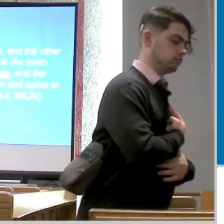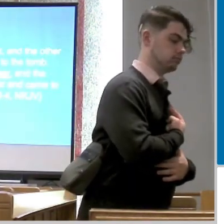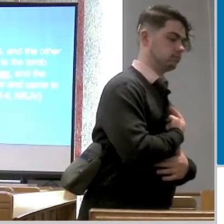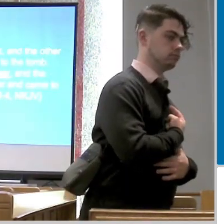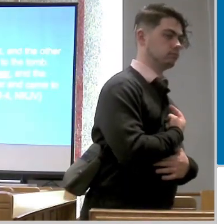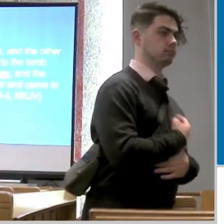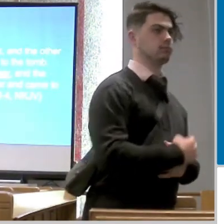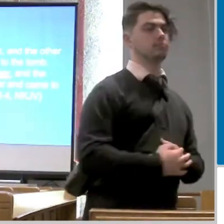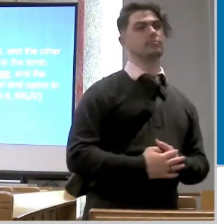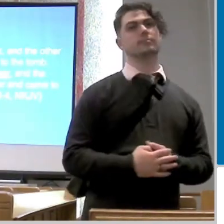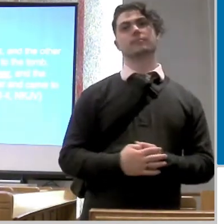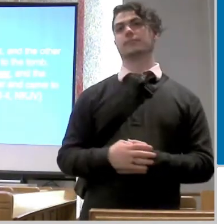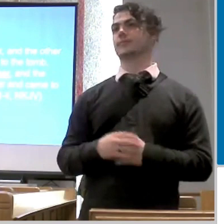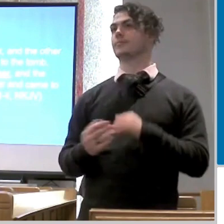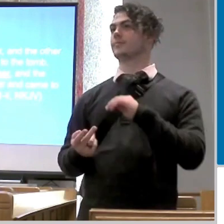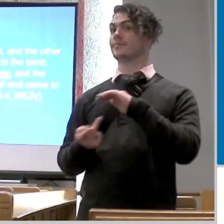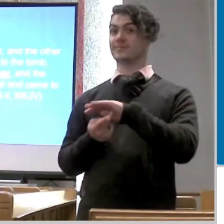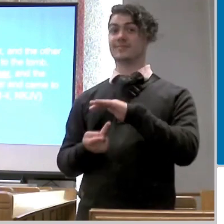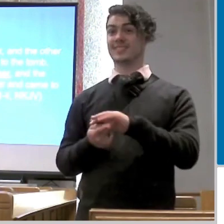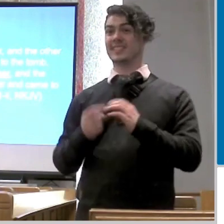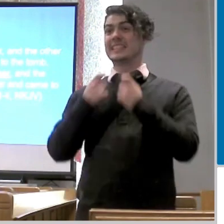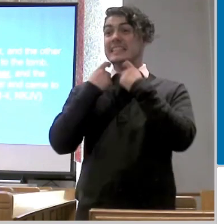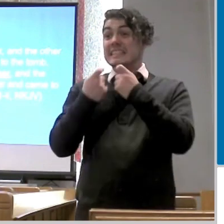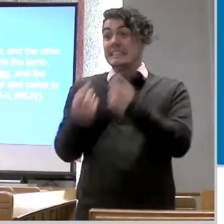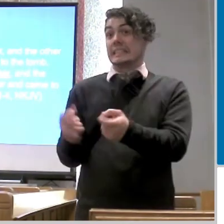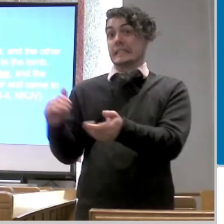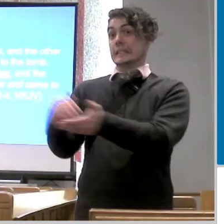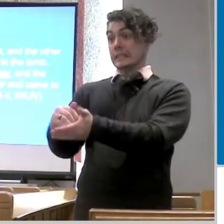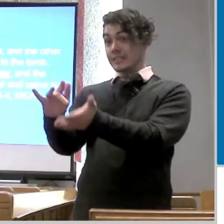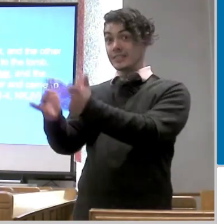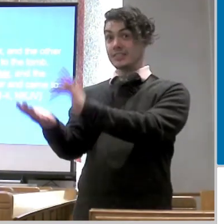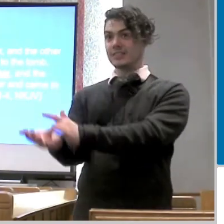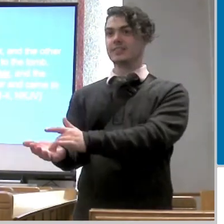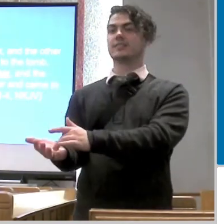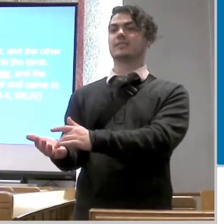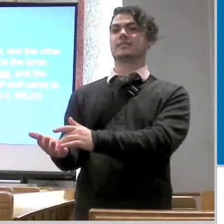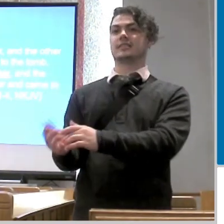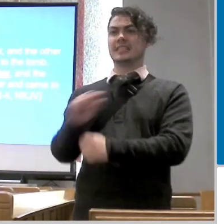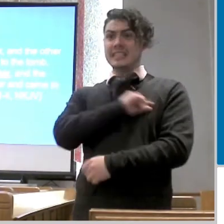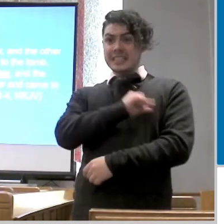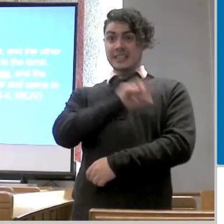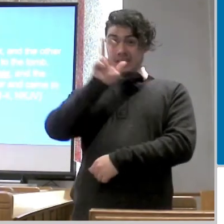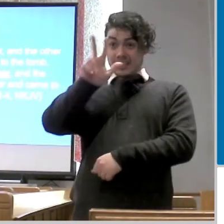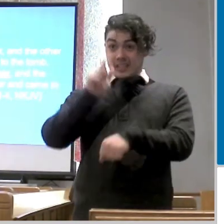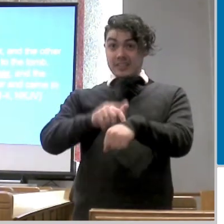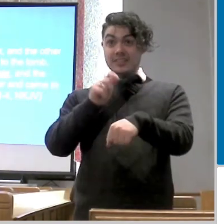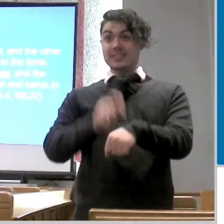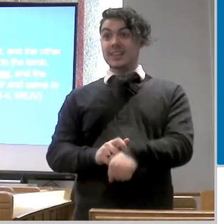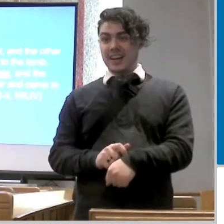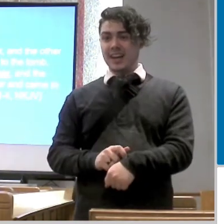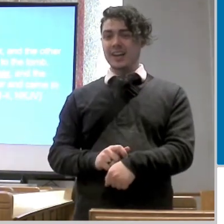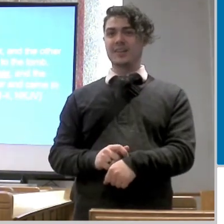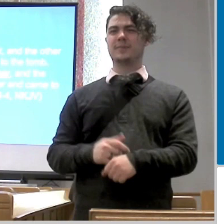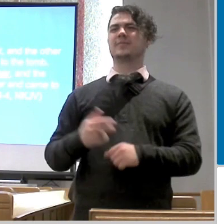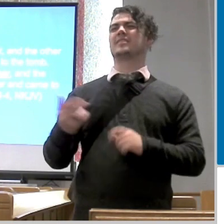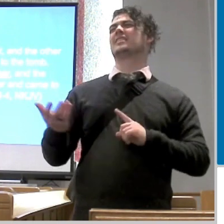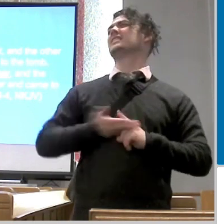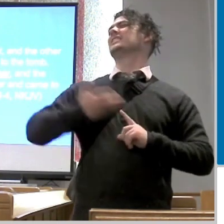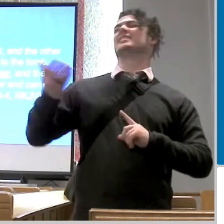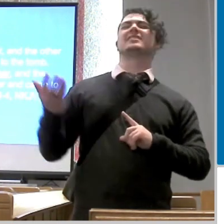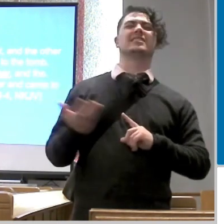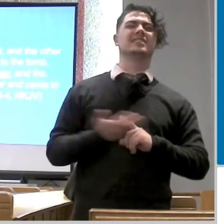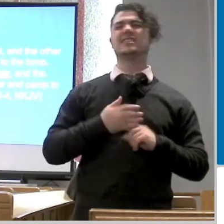the fact that he had denied him three times he was guilty once twice three times despite the fact that he had violated the very